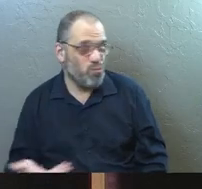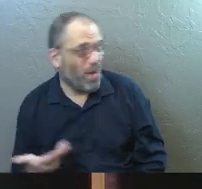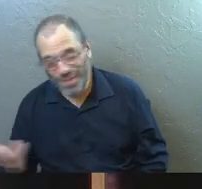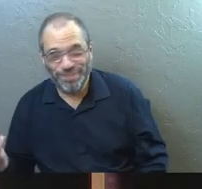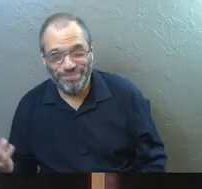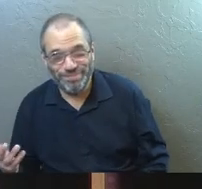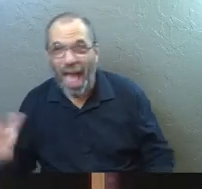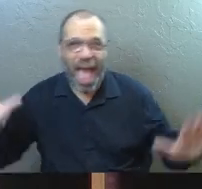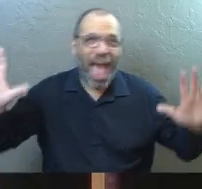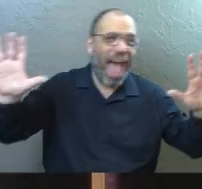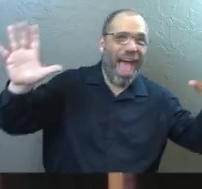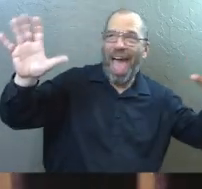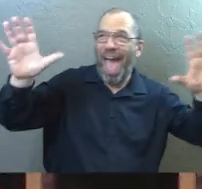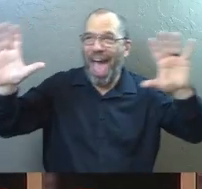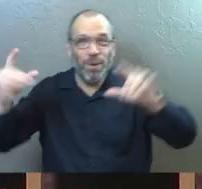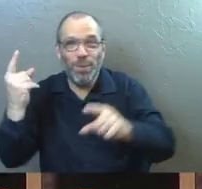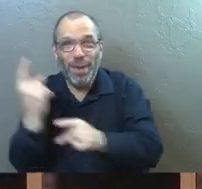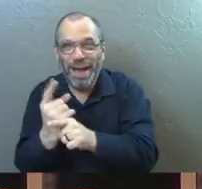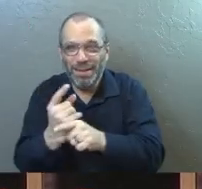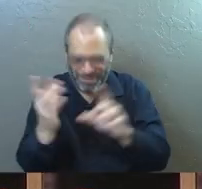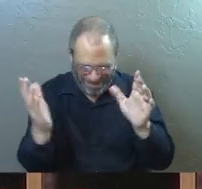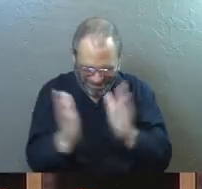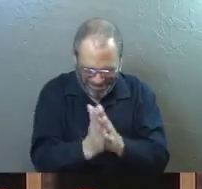You're welcome. Right? Right?